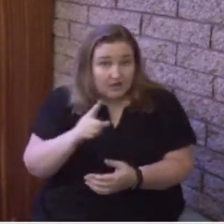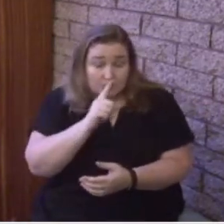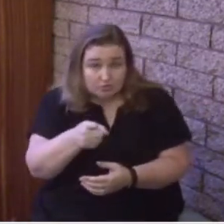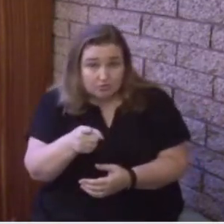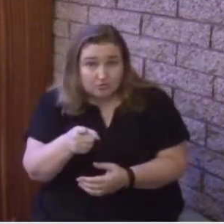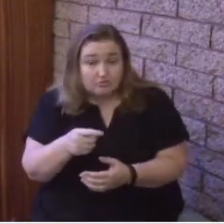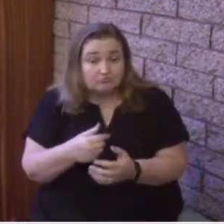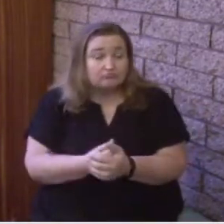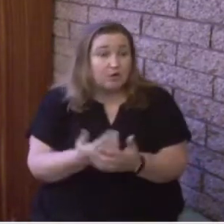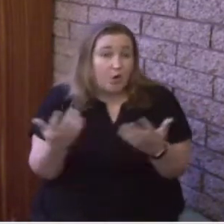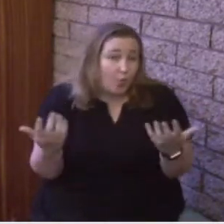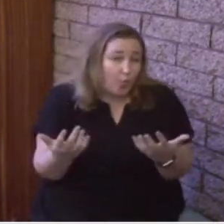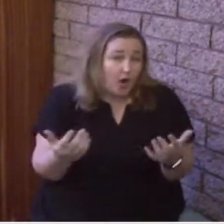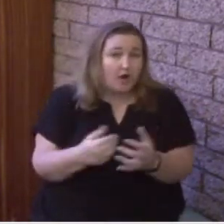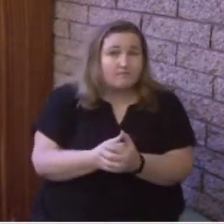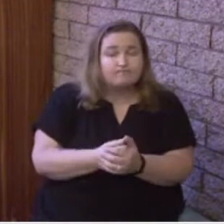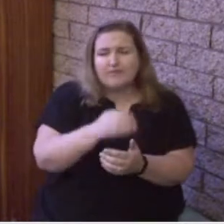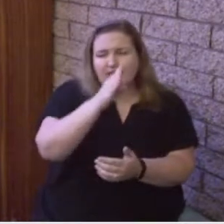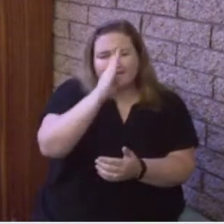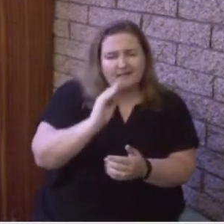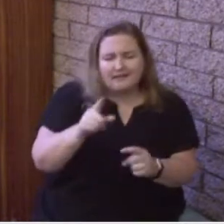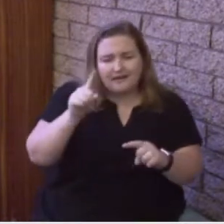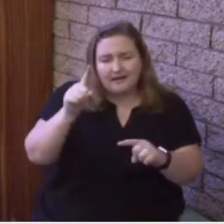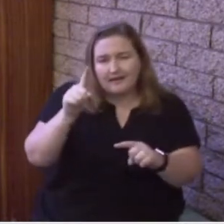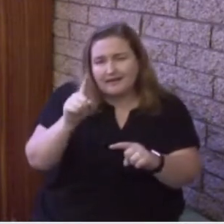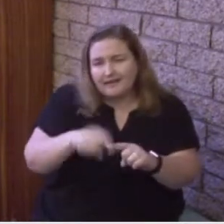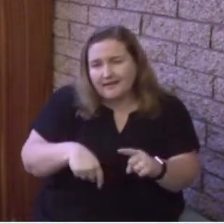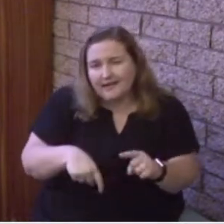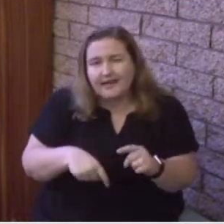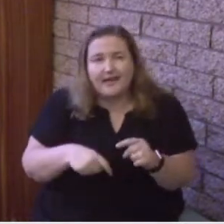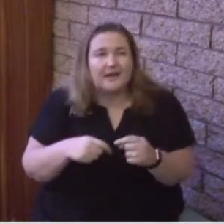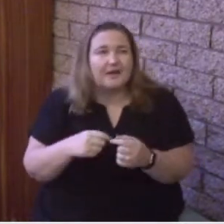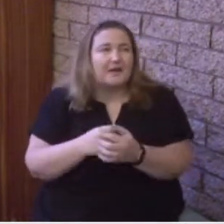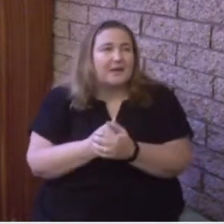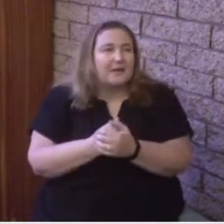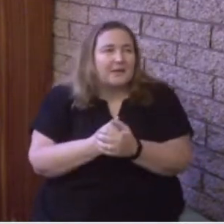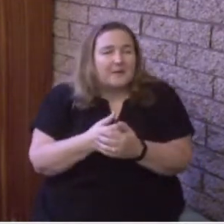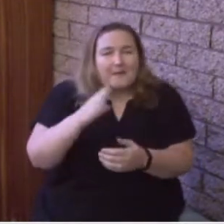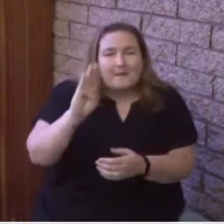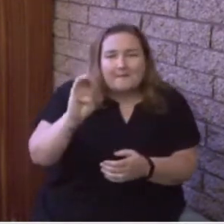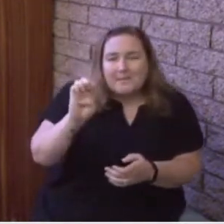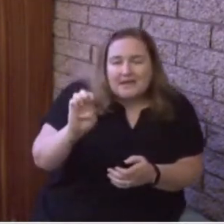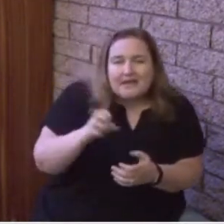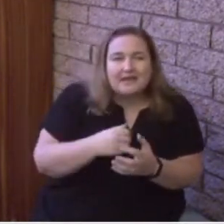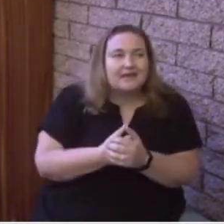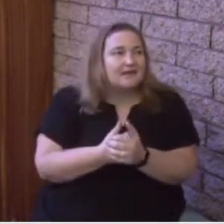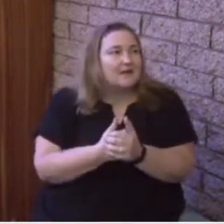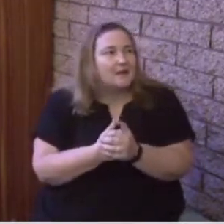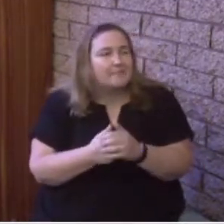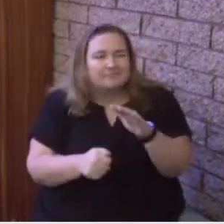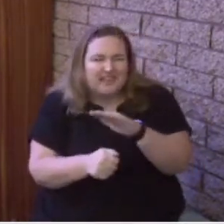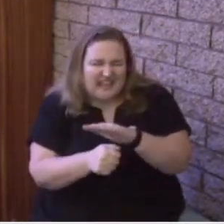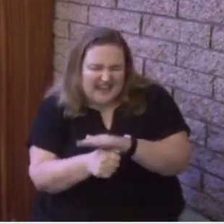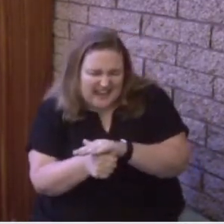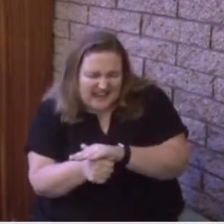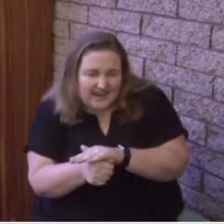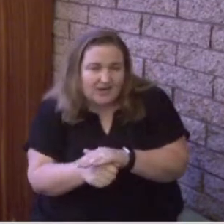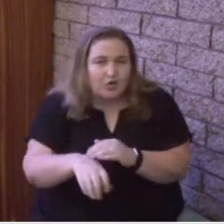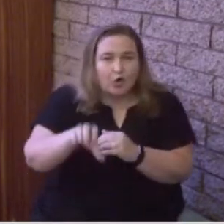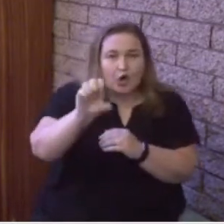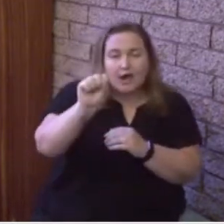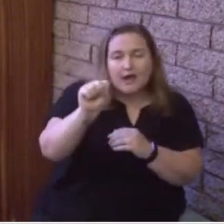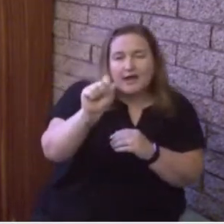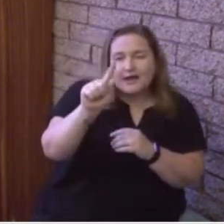God cannot be stifled, even amongst a pandemic. That we have been blessed with